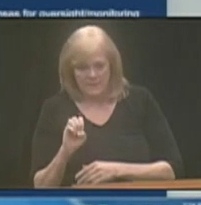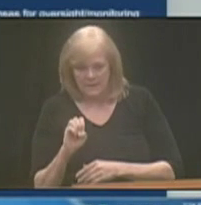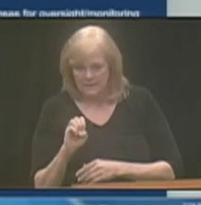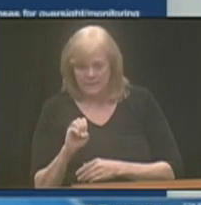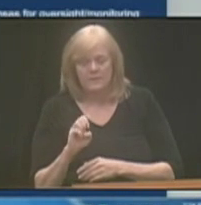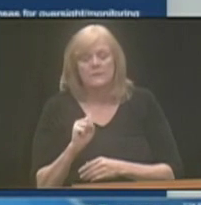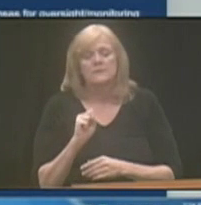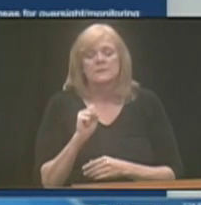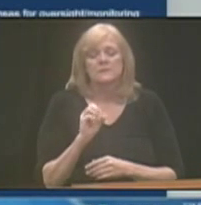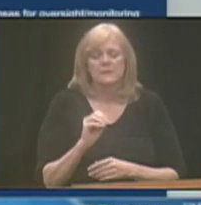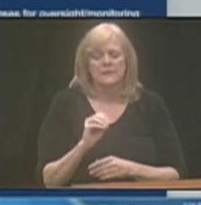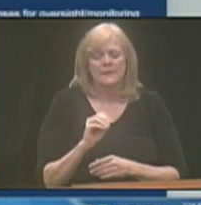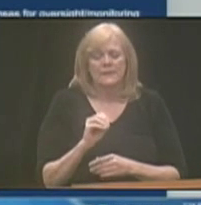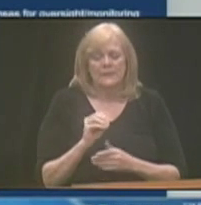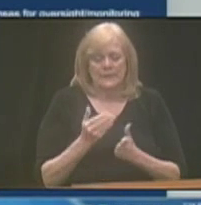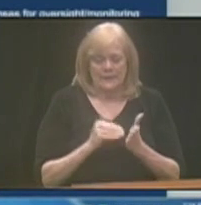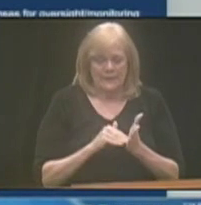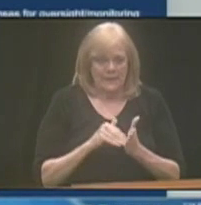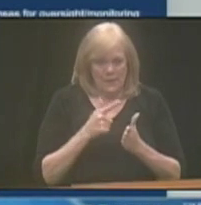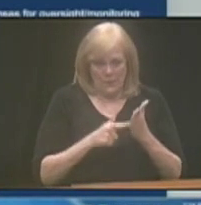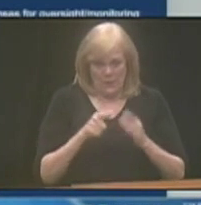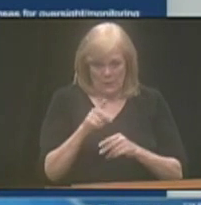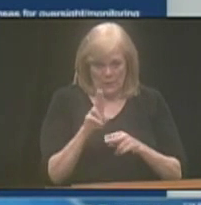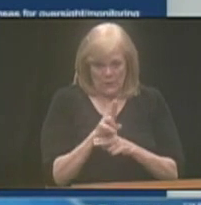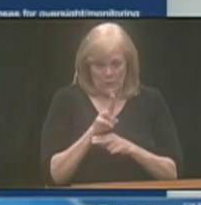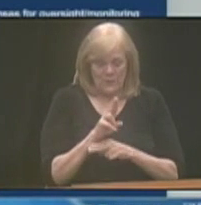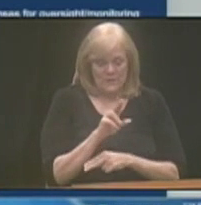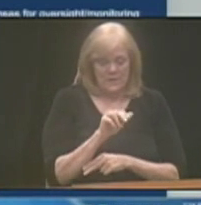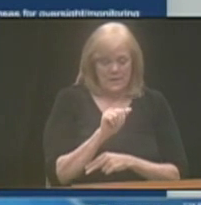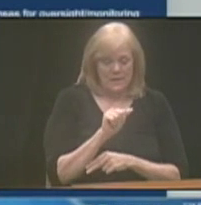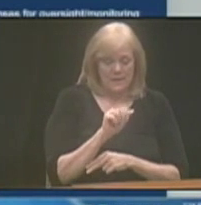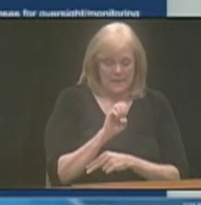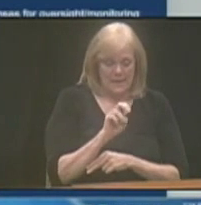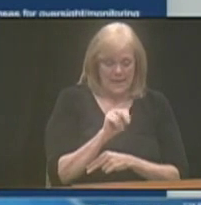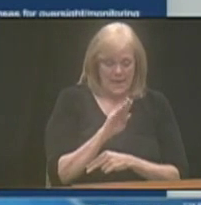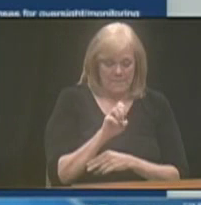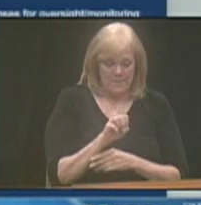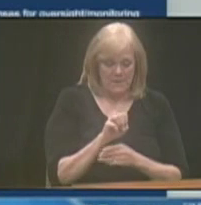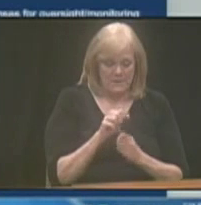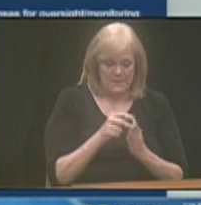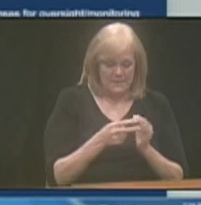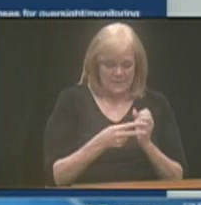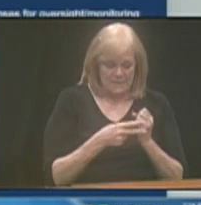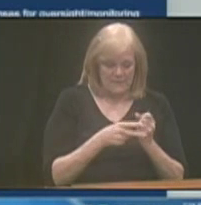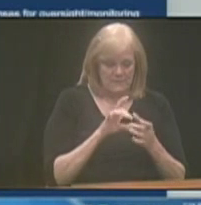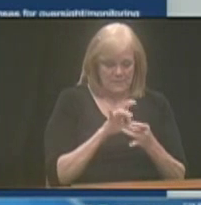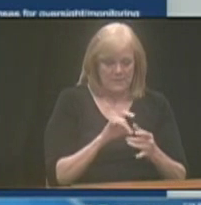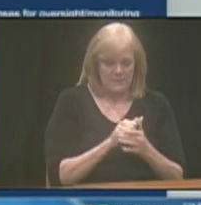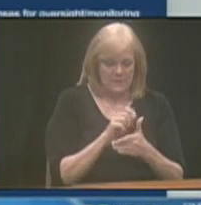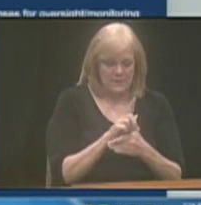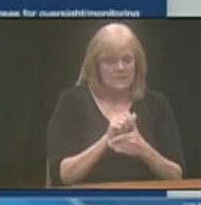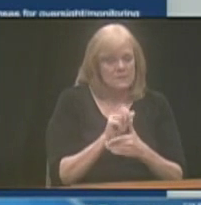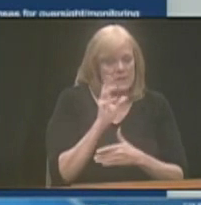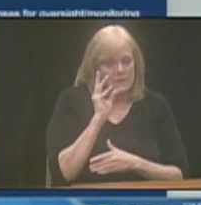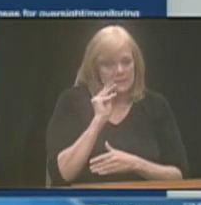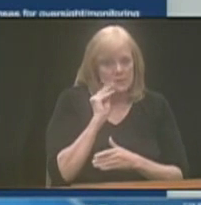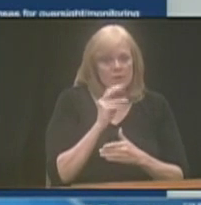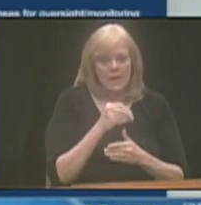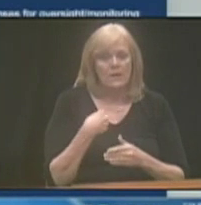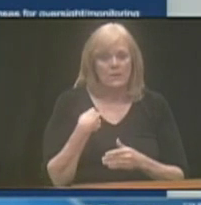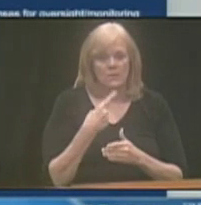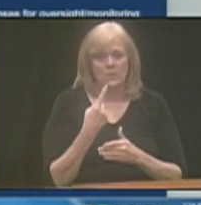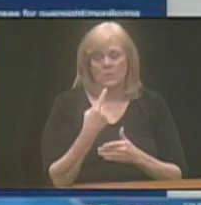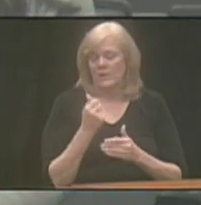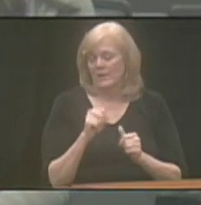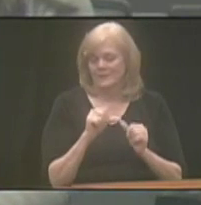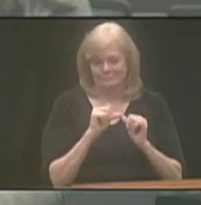case. So, again, what you use, your ABLE Savings Account funds for or tied to the disability experience. And we could